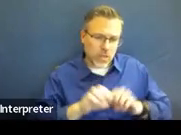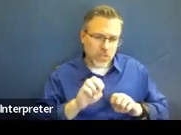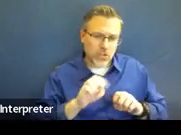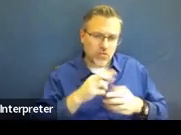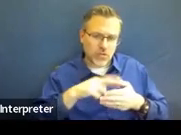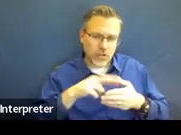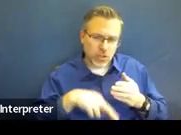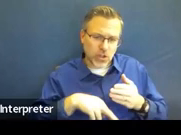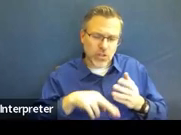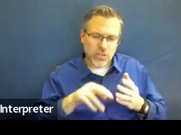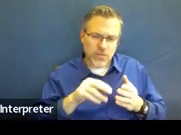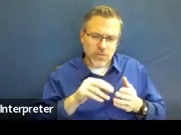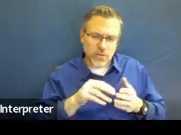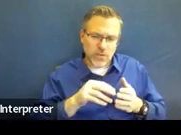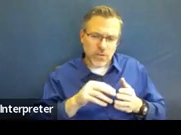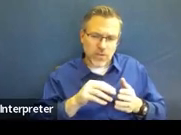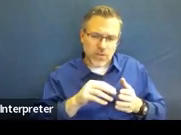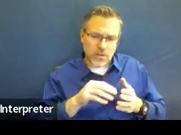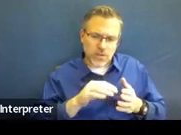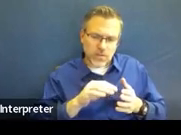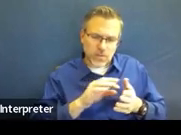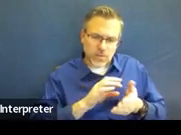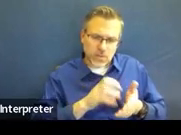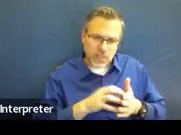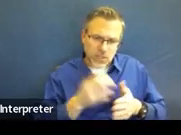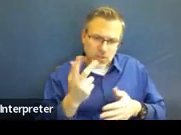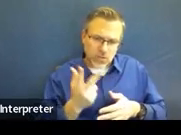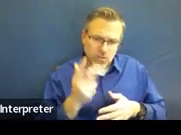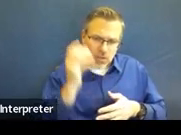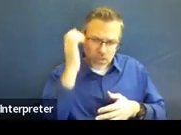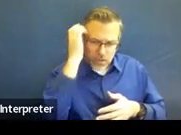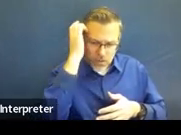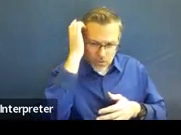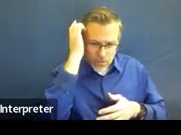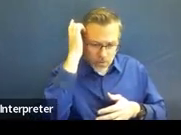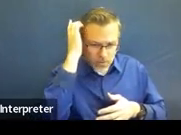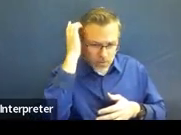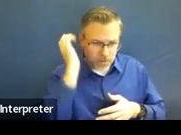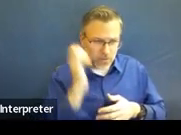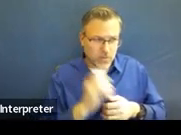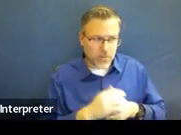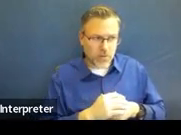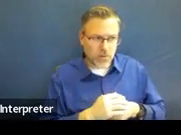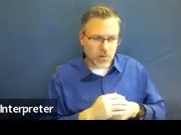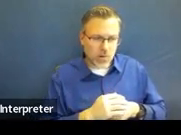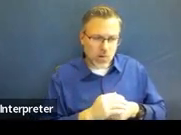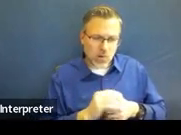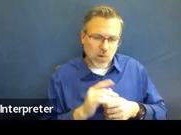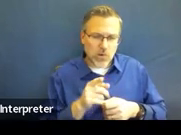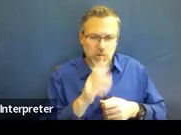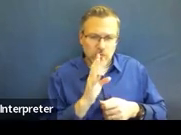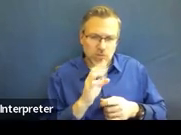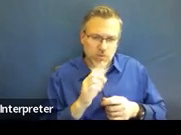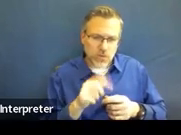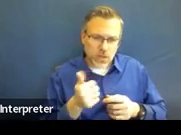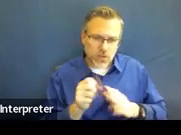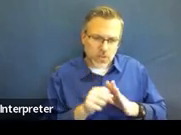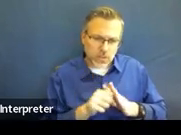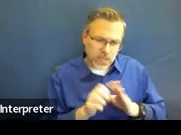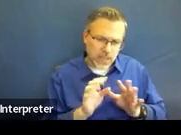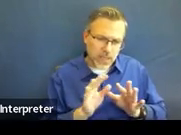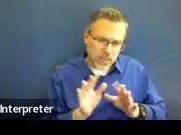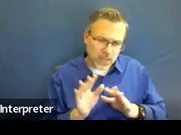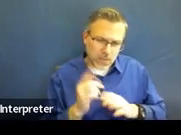as the information is found in the evaluation reports and eligibility adverse effect forms. Additionally, in other states we have worked, we